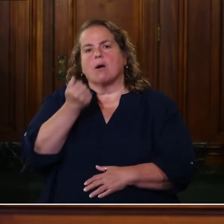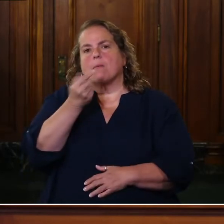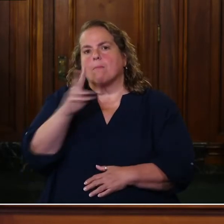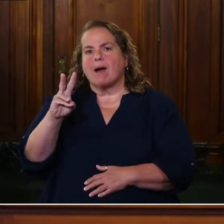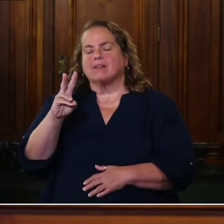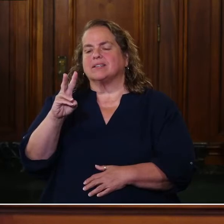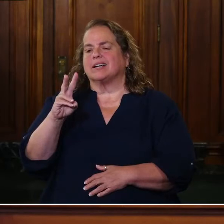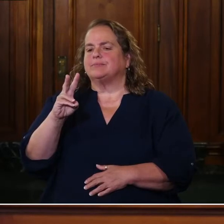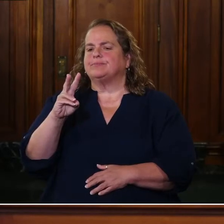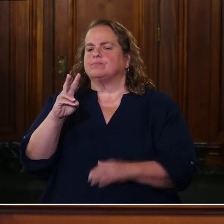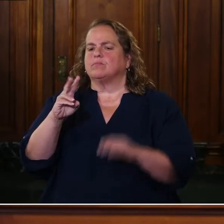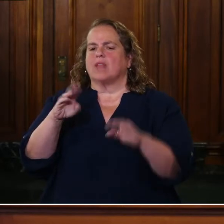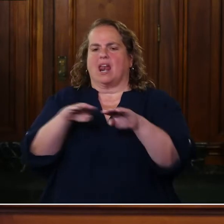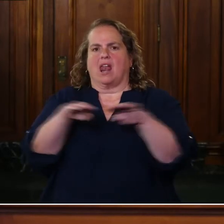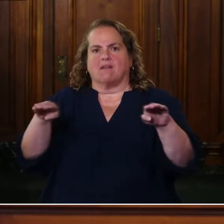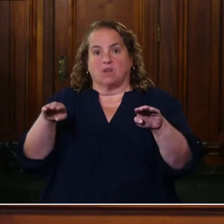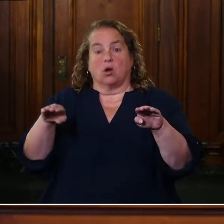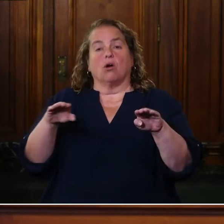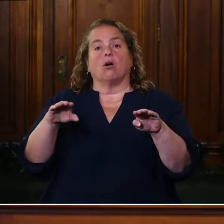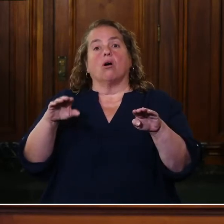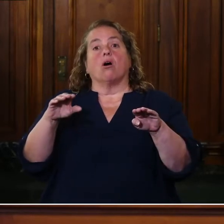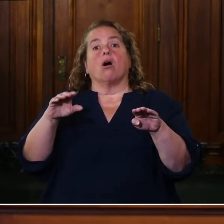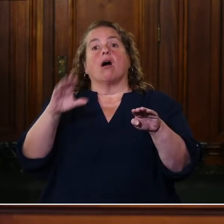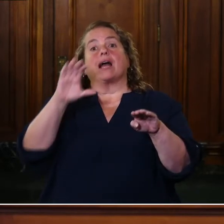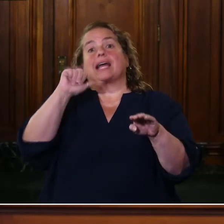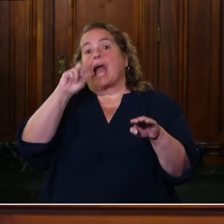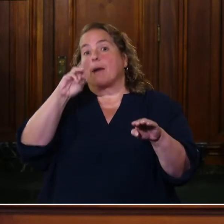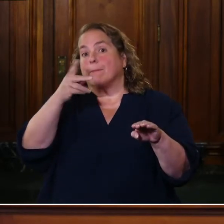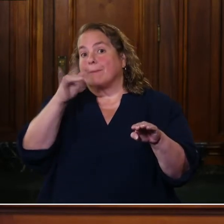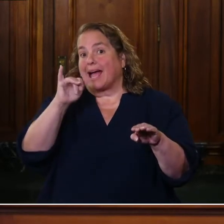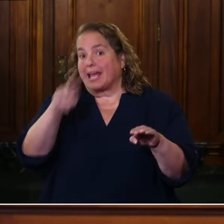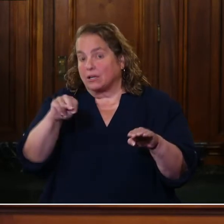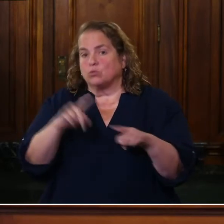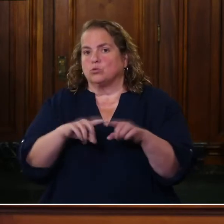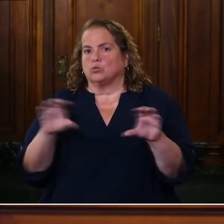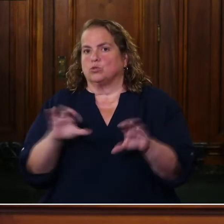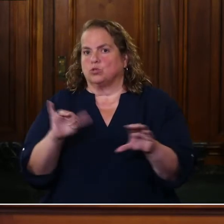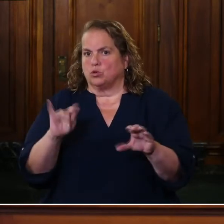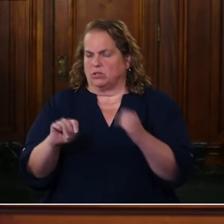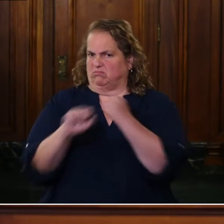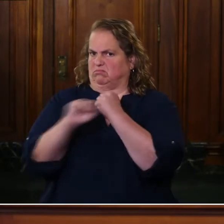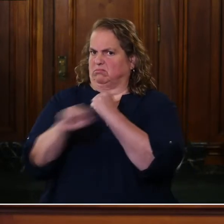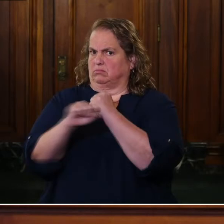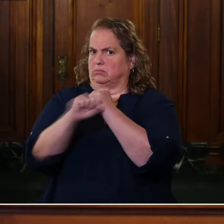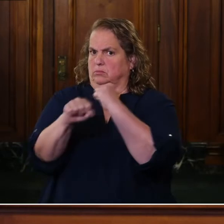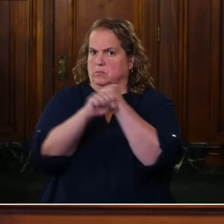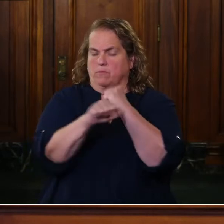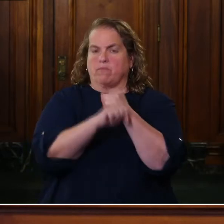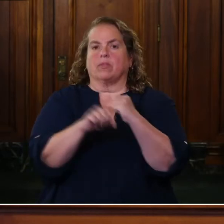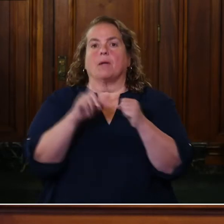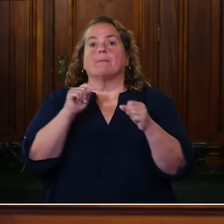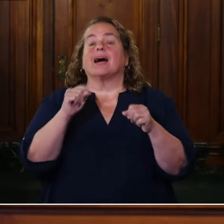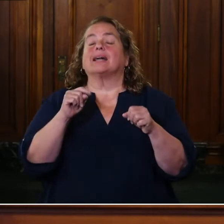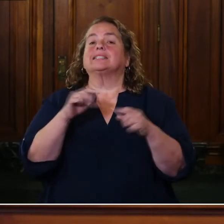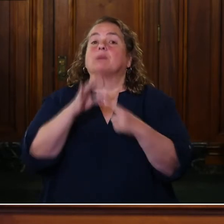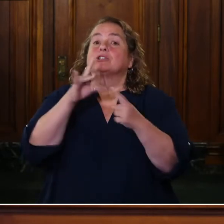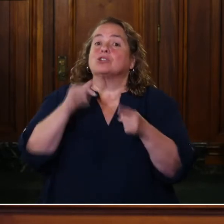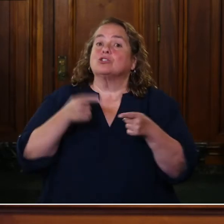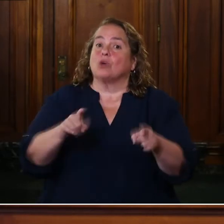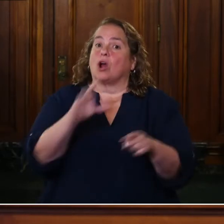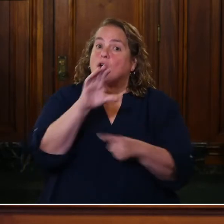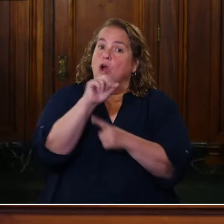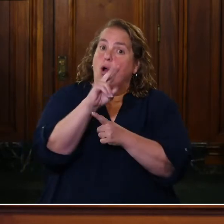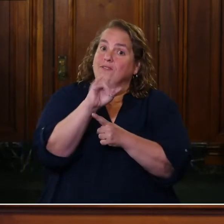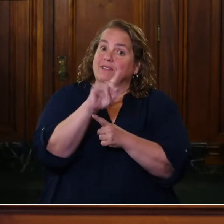campaign to do it. But it's time, especially during COVID-19, when we see what happens when you